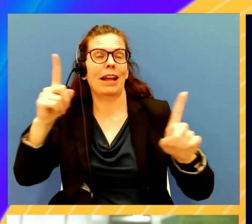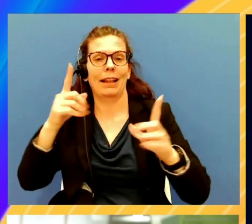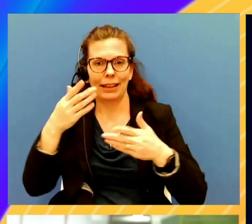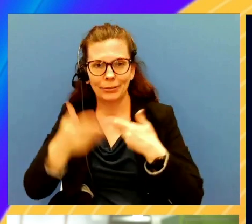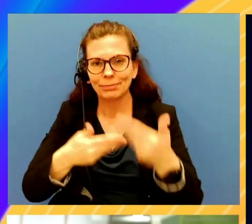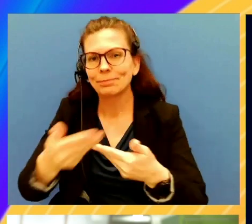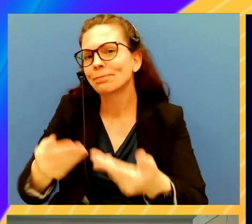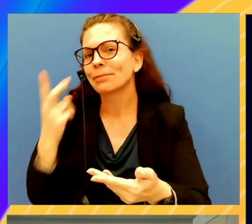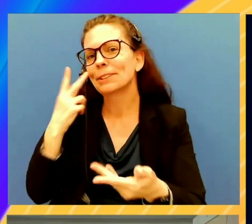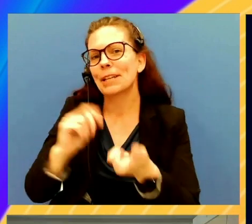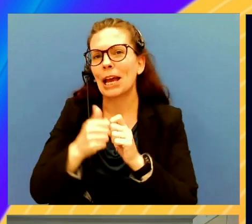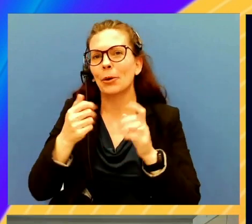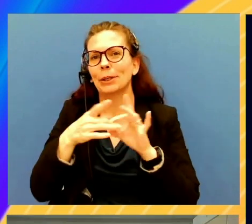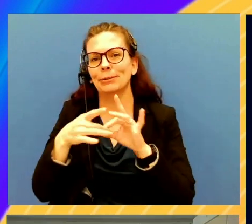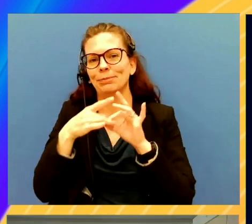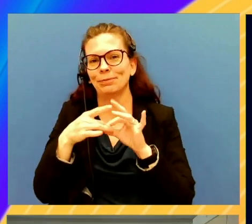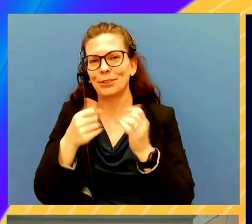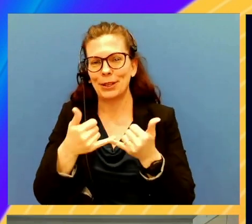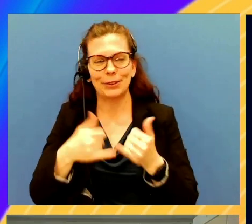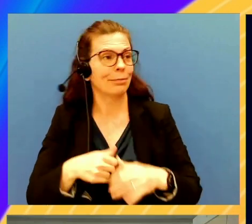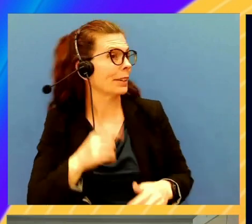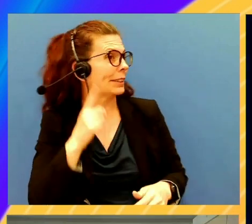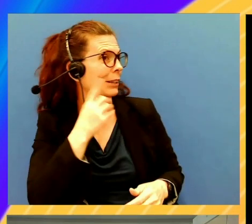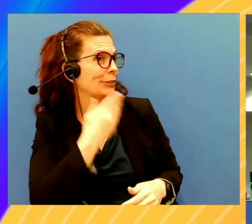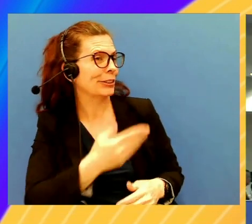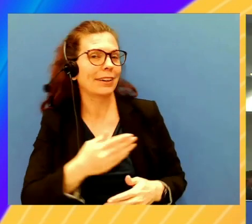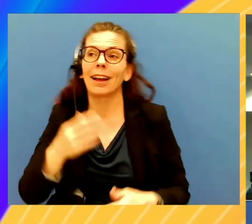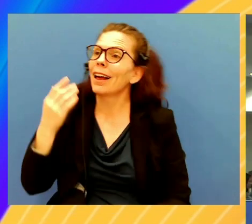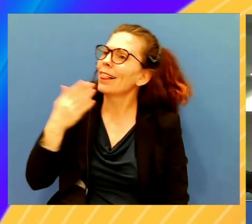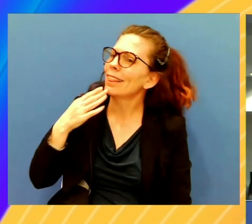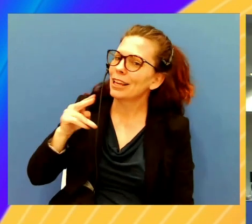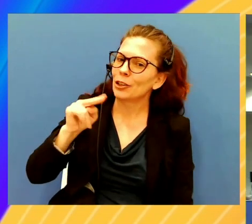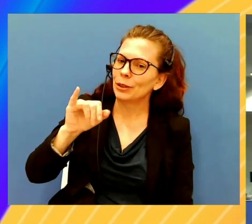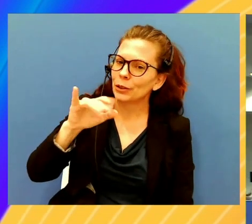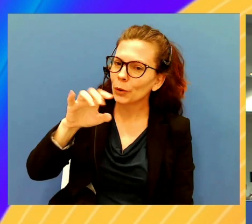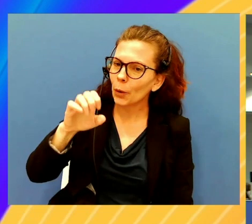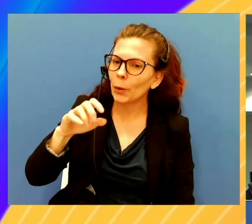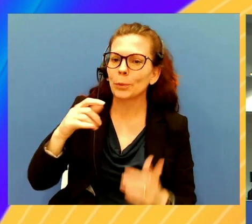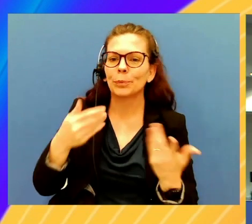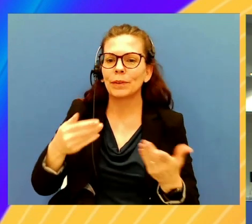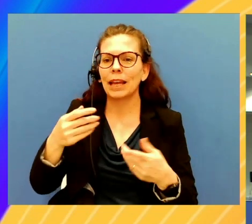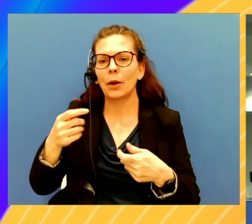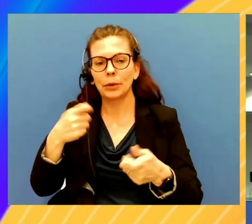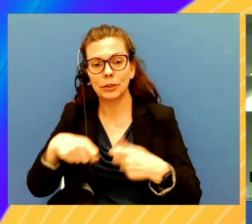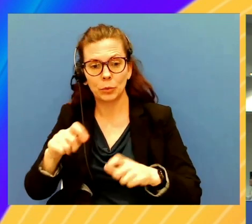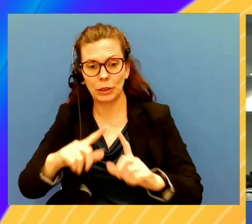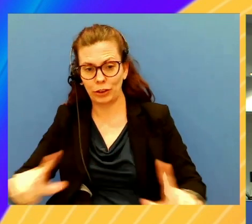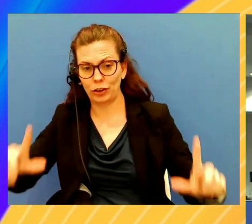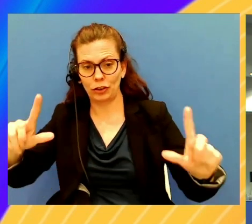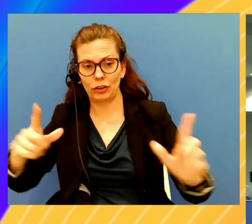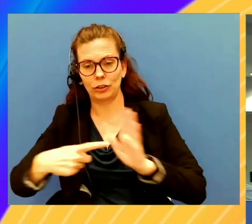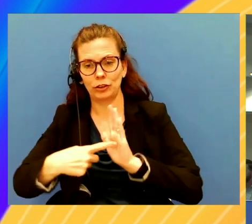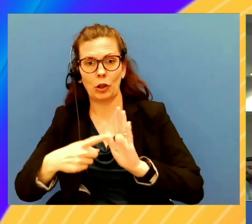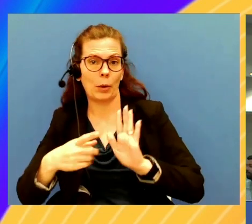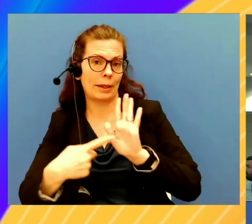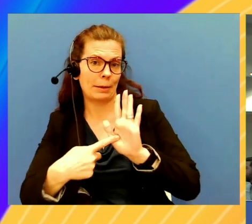all looks like when it works together. Sounds good. Thank you, Nicole. So let's just switch over and go to our demo.